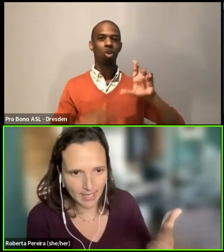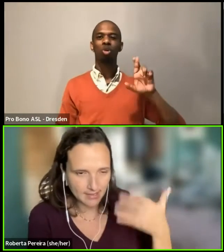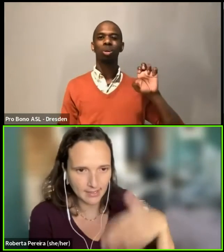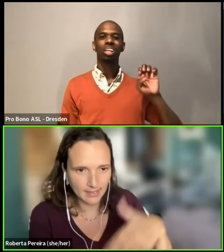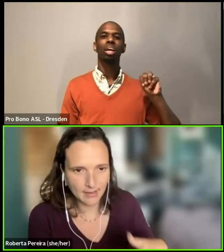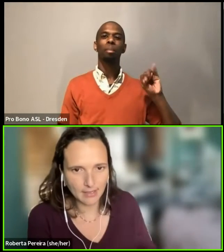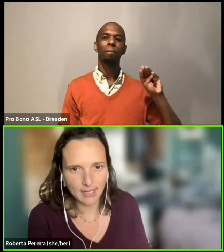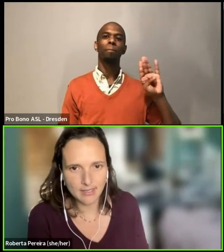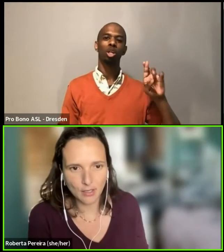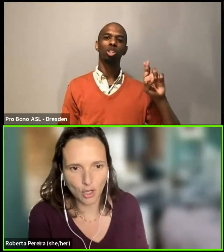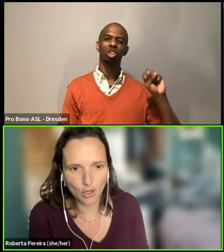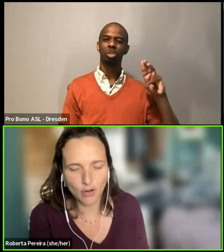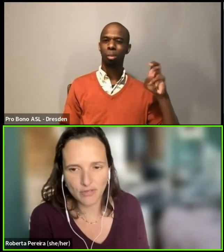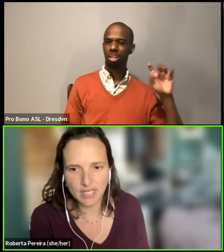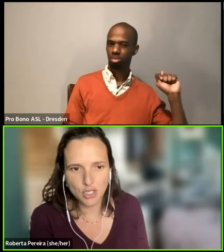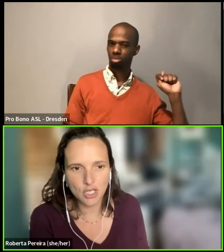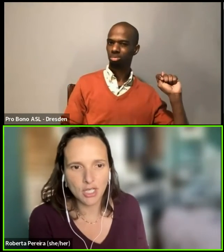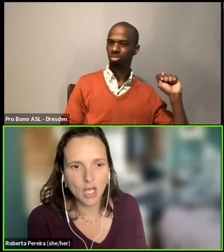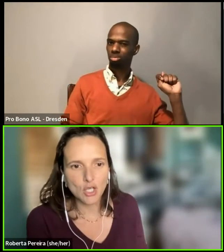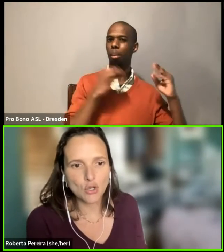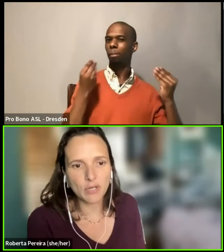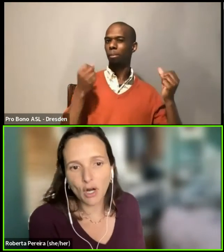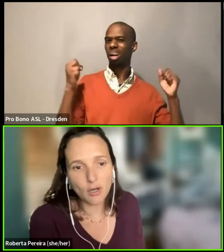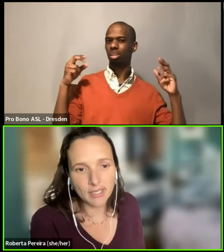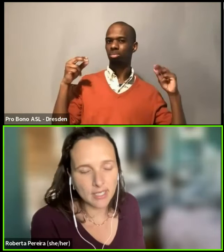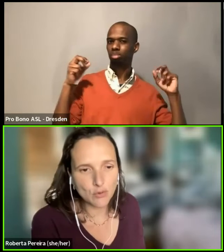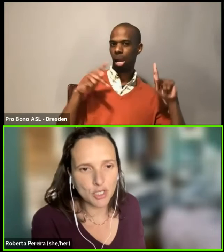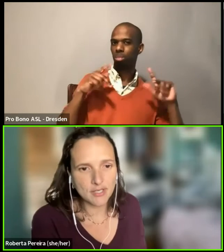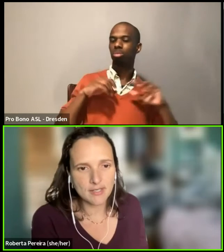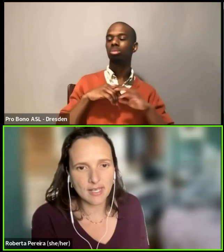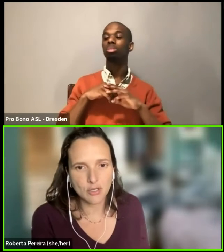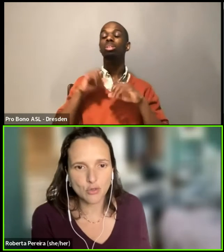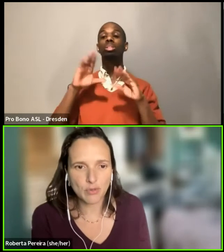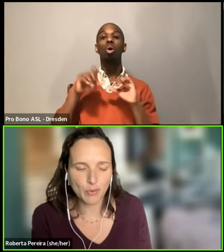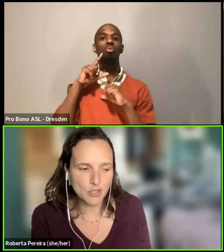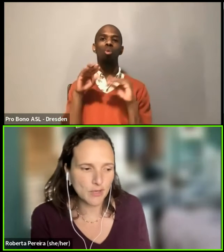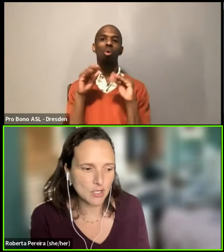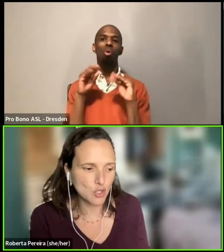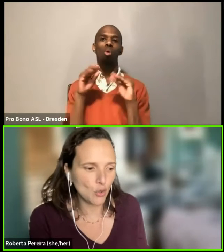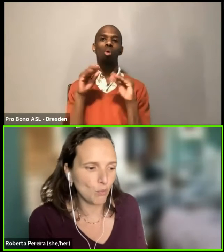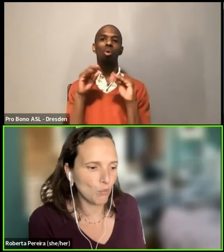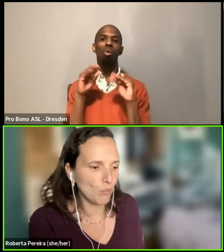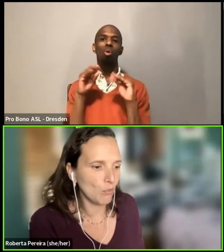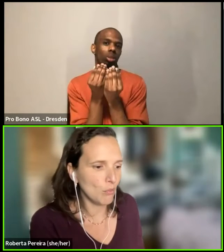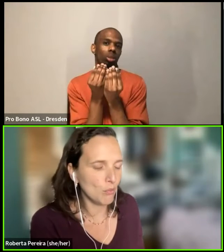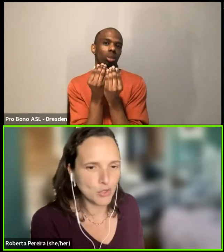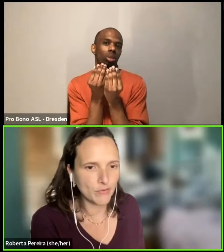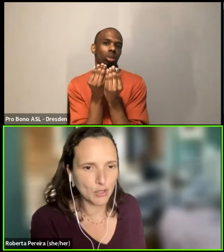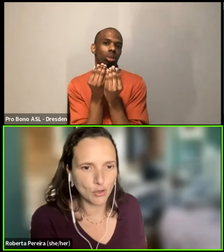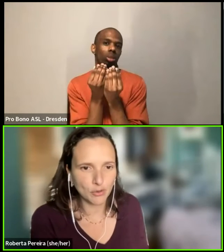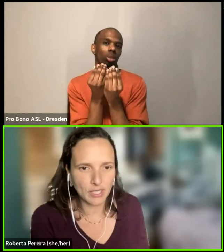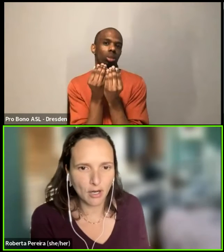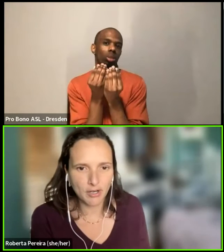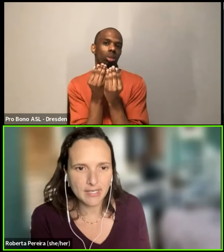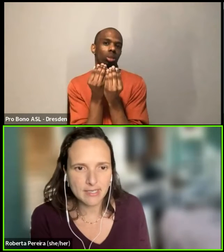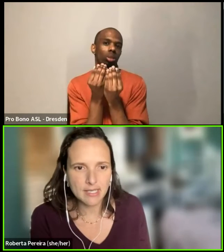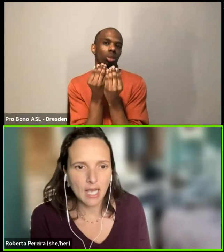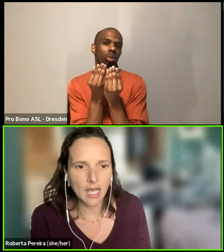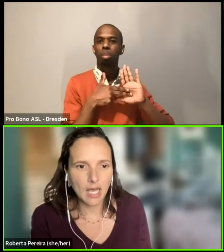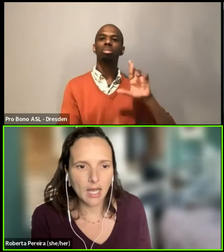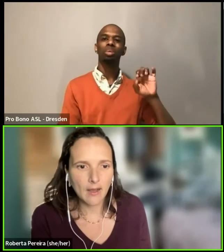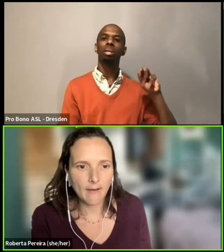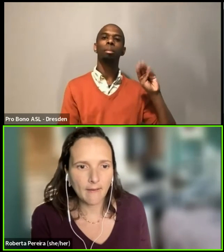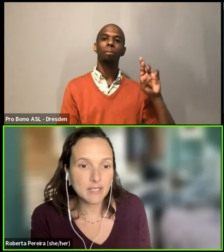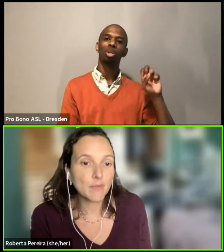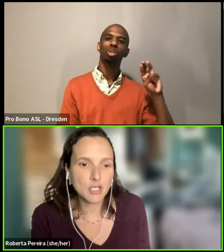it will be less like that. That is the conversation. So in our organization, we just decided to reimbursement. So most of it could go to the artists,